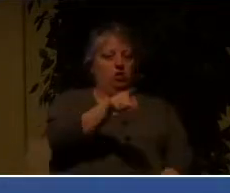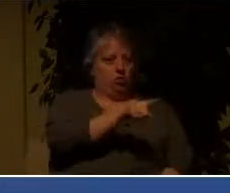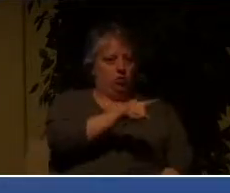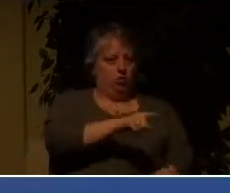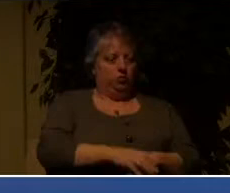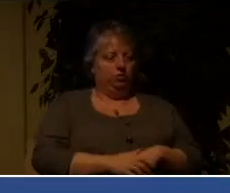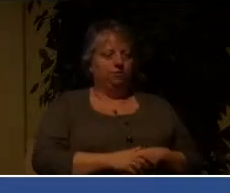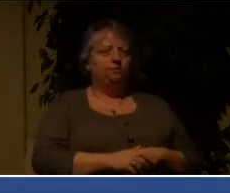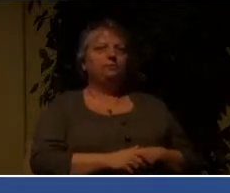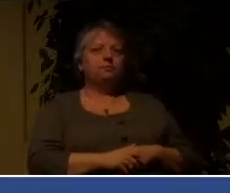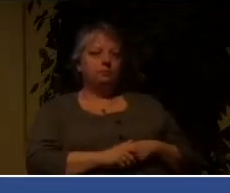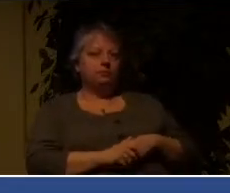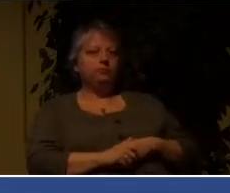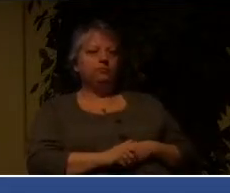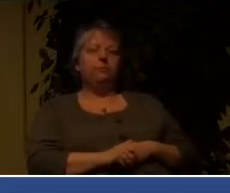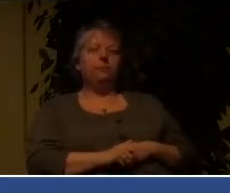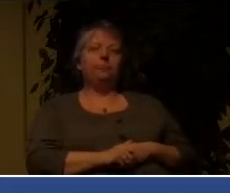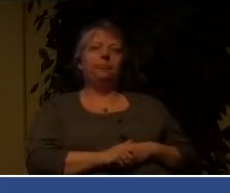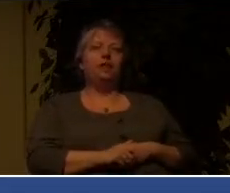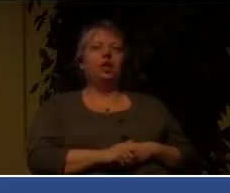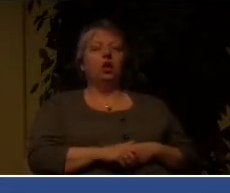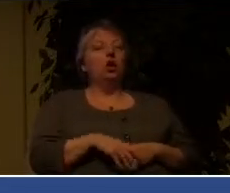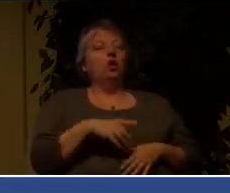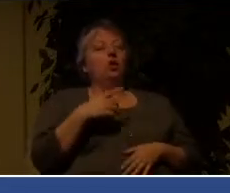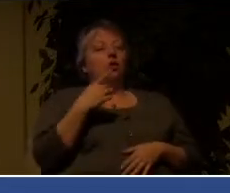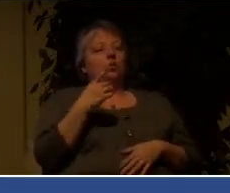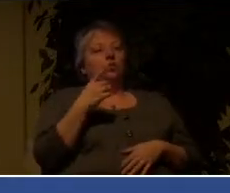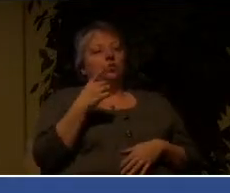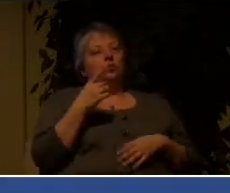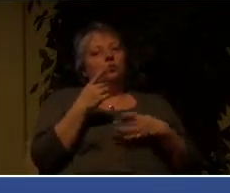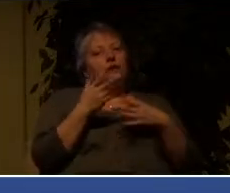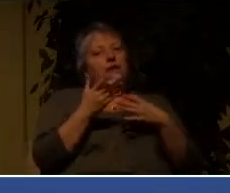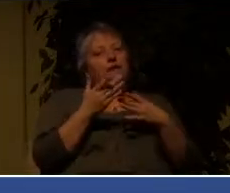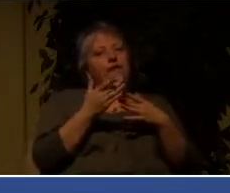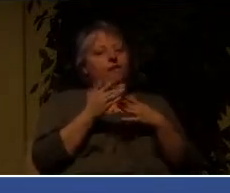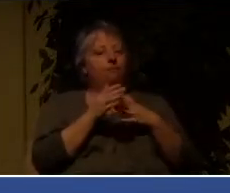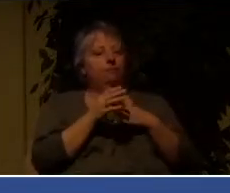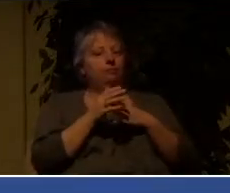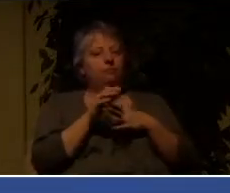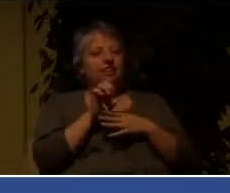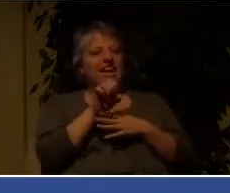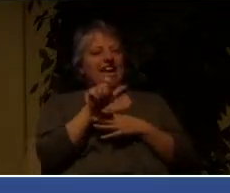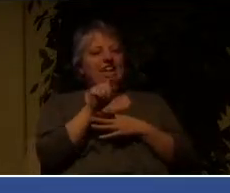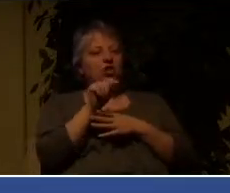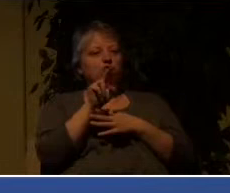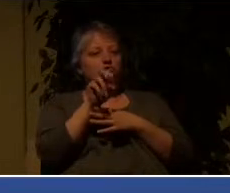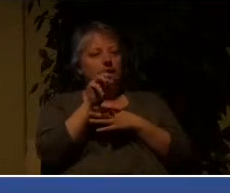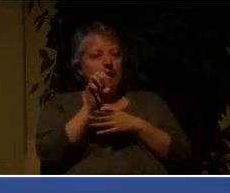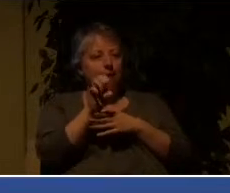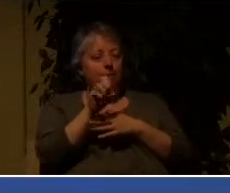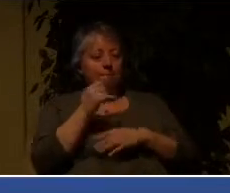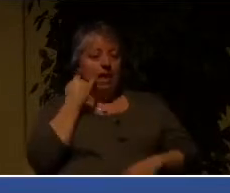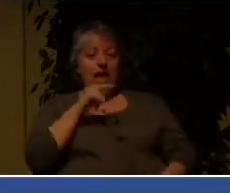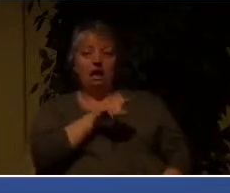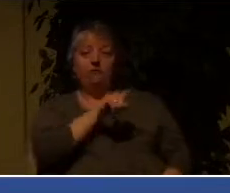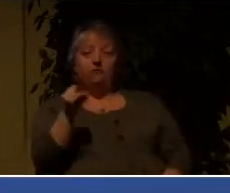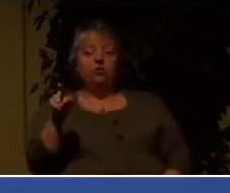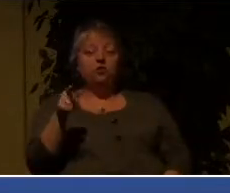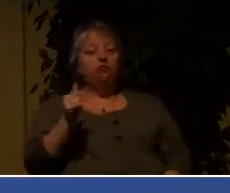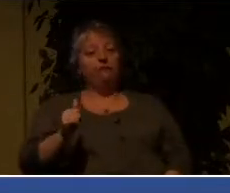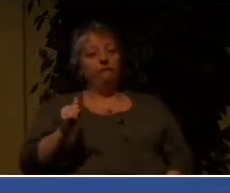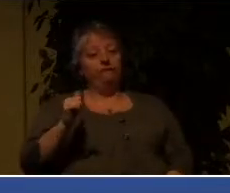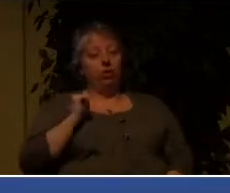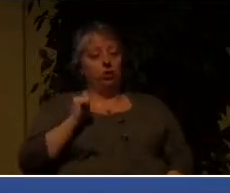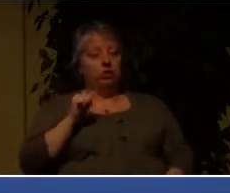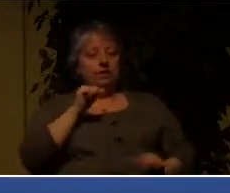one extreme is where you lose your life if you refuse to deny Jesus, and that is happening increasingly